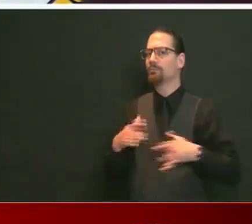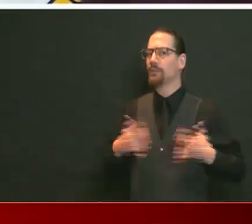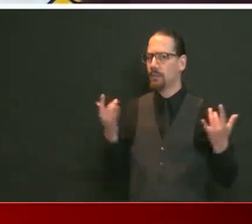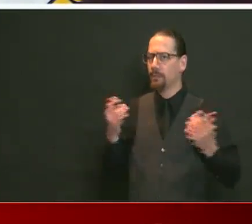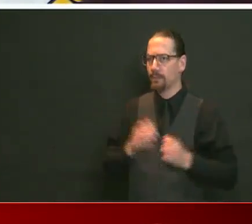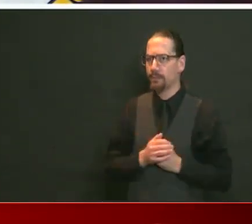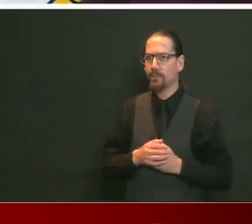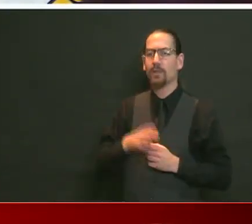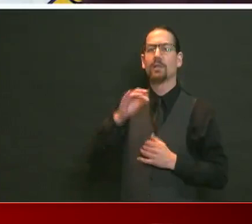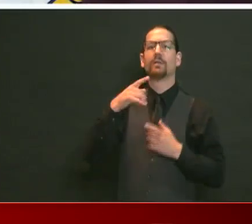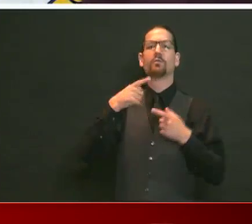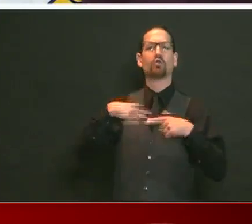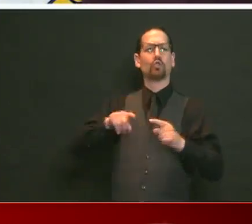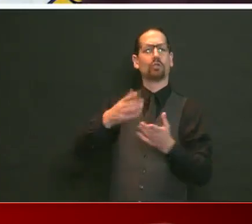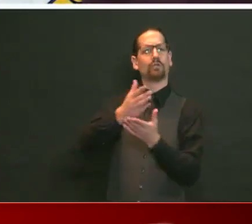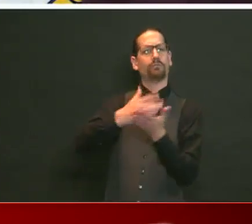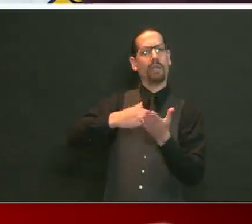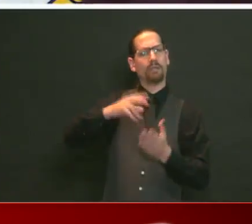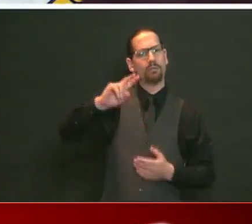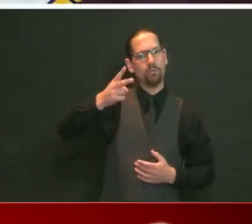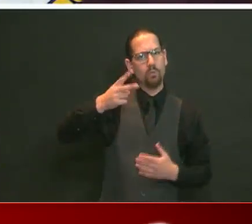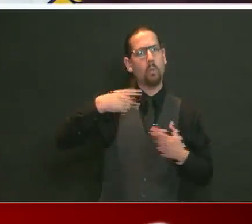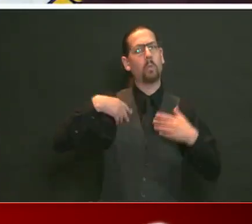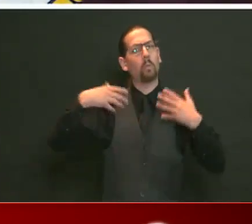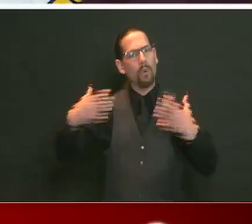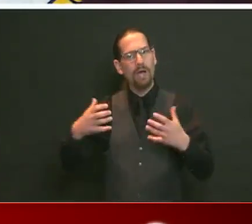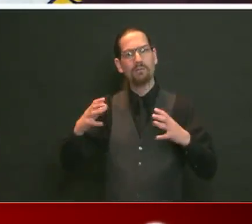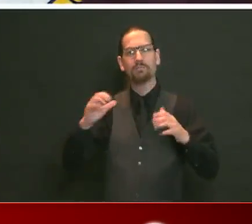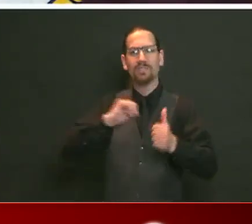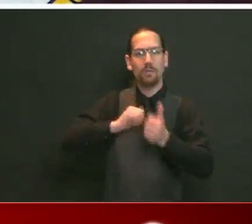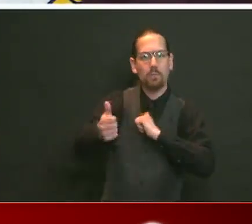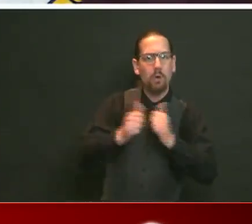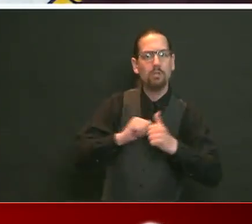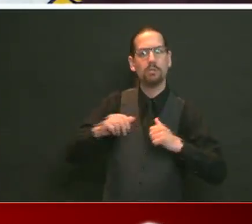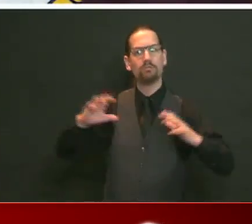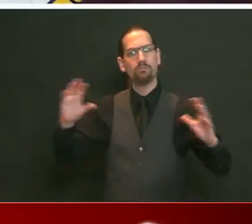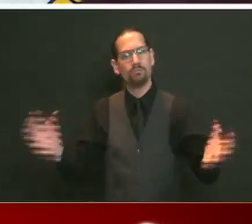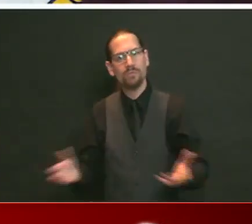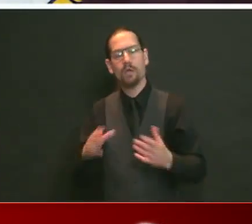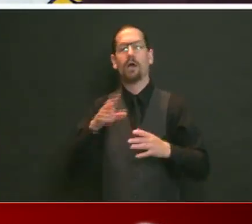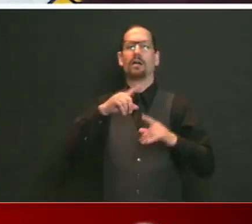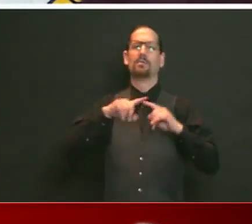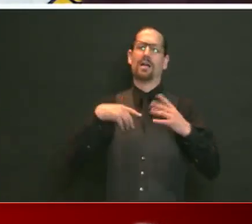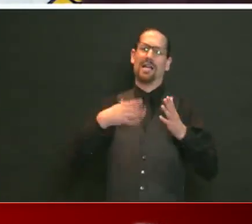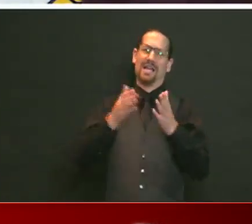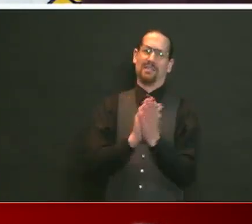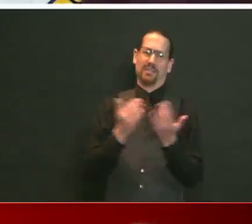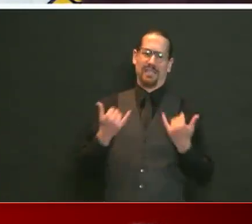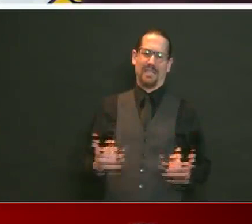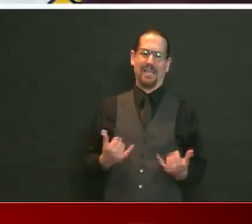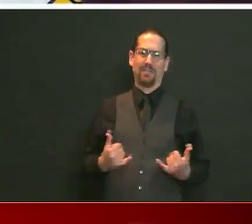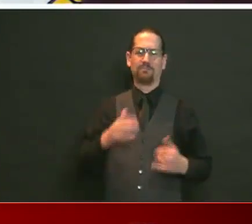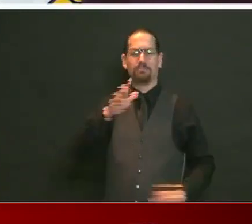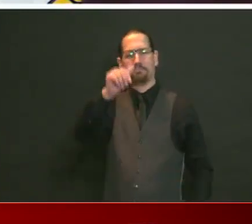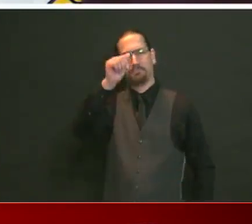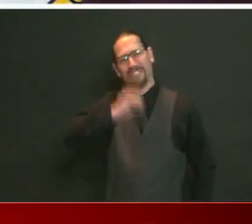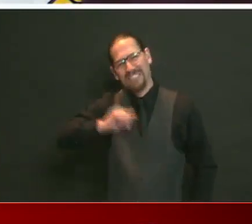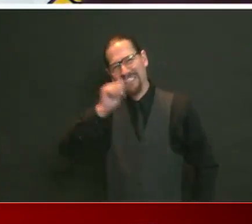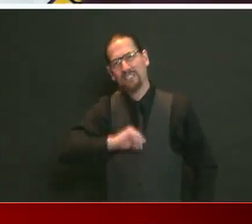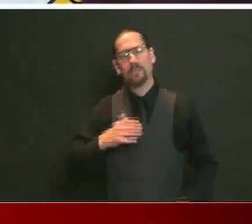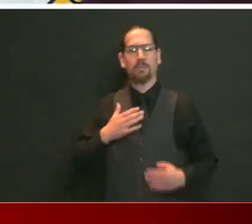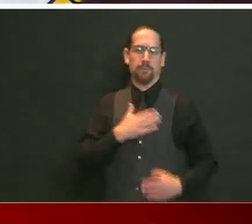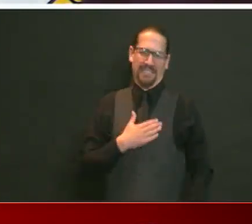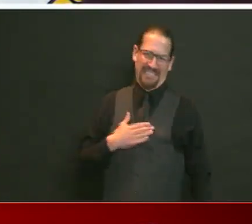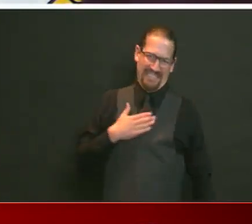then that next phase. So I'm asking folks, as hard as it is, and I know it's hard, just hang in there a little bit longer.